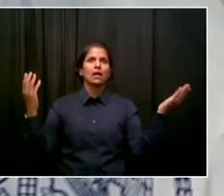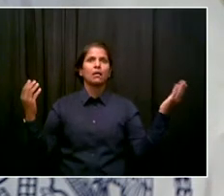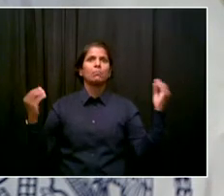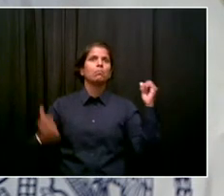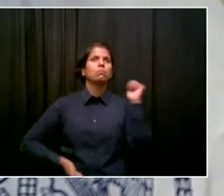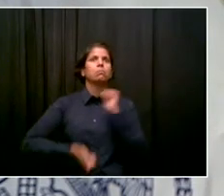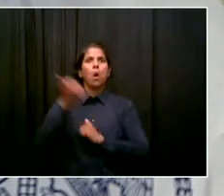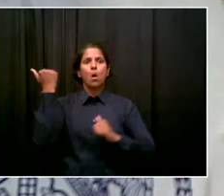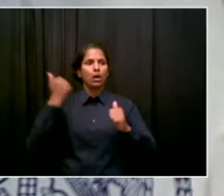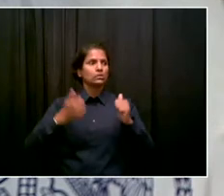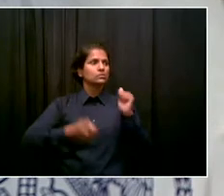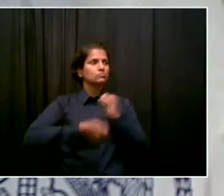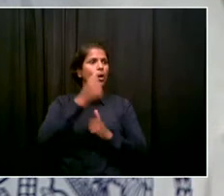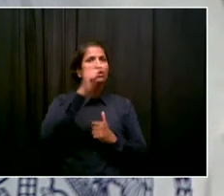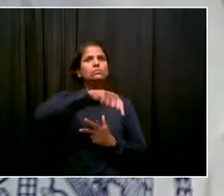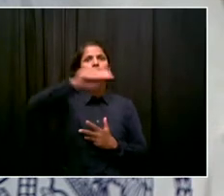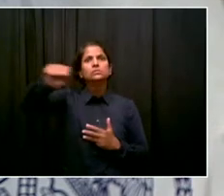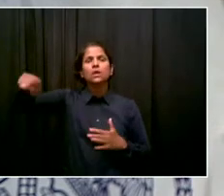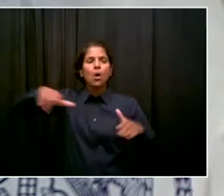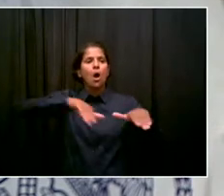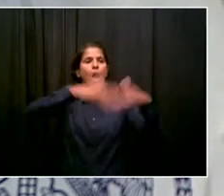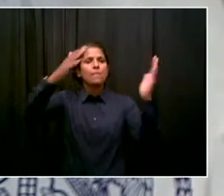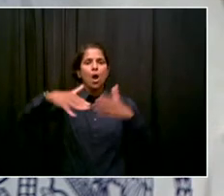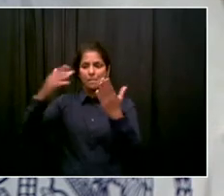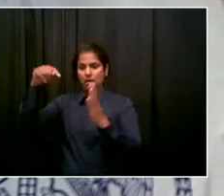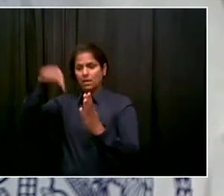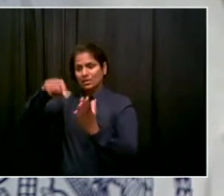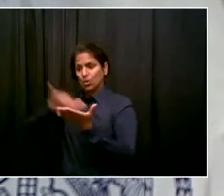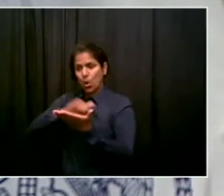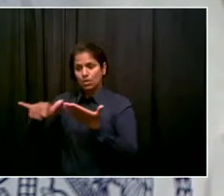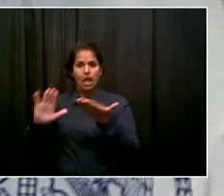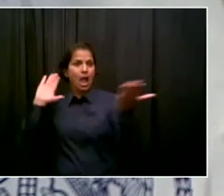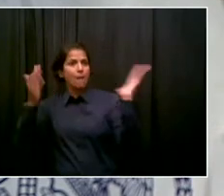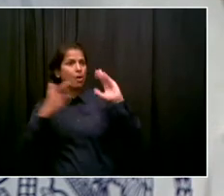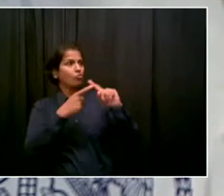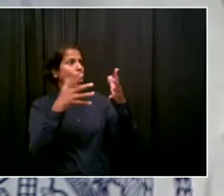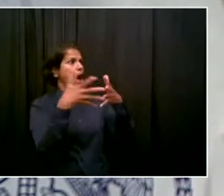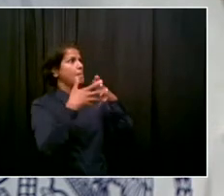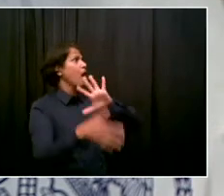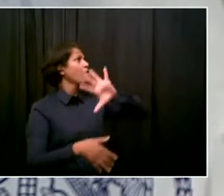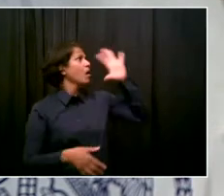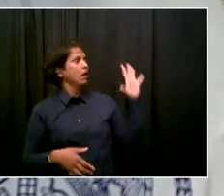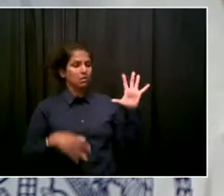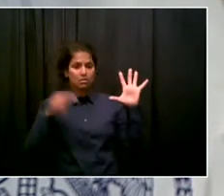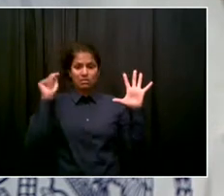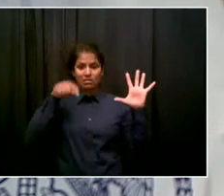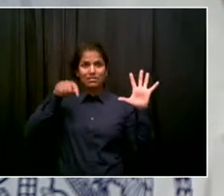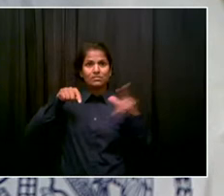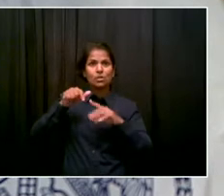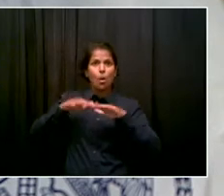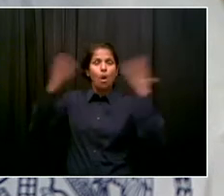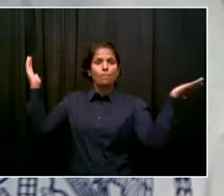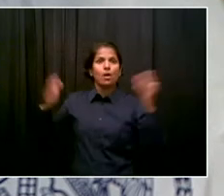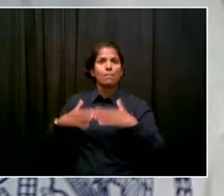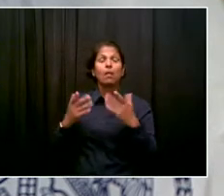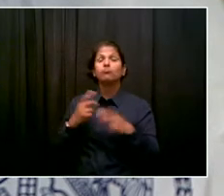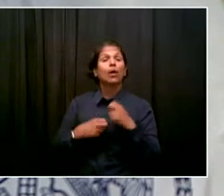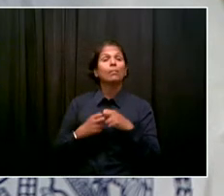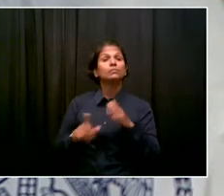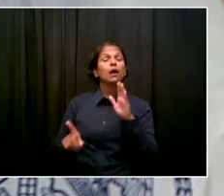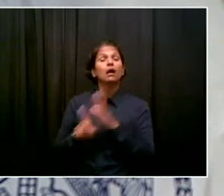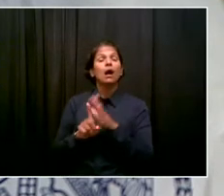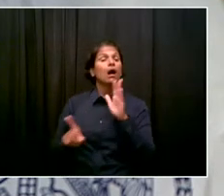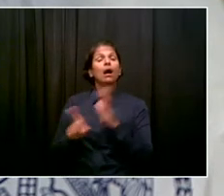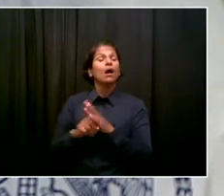problems, we've got to address them proactively. Addressing them reactively, it just doesn't work as well. And unfortunately